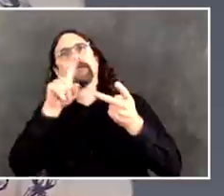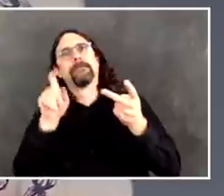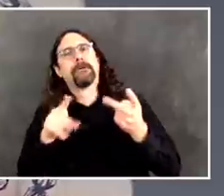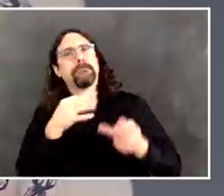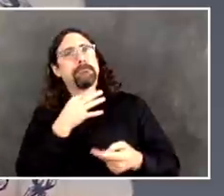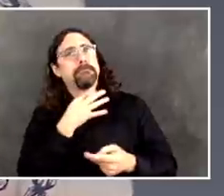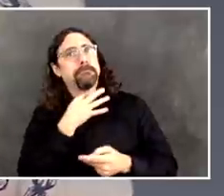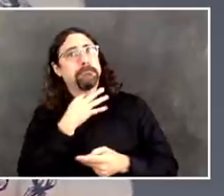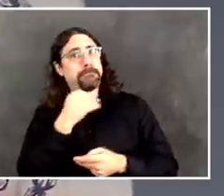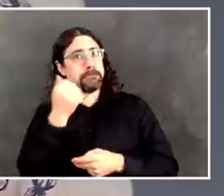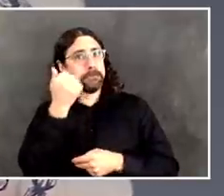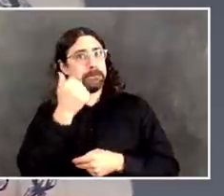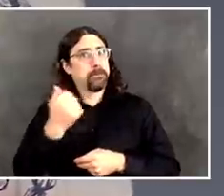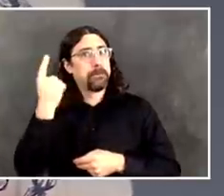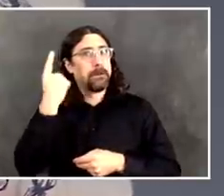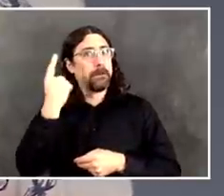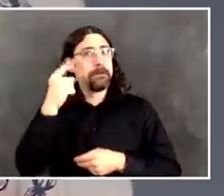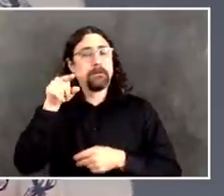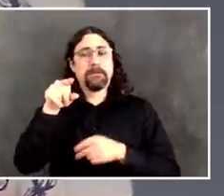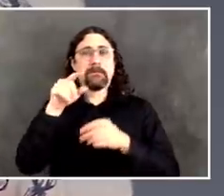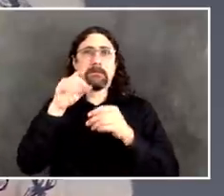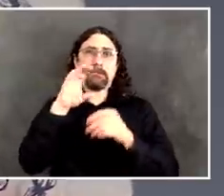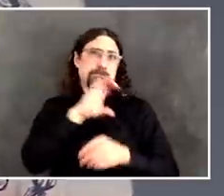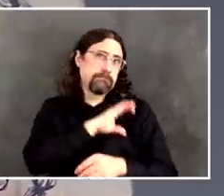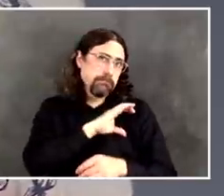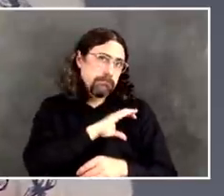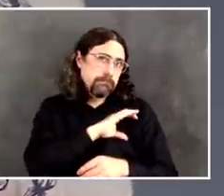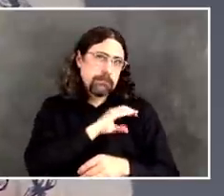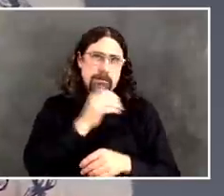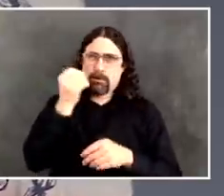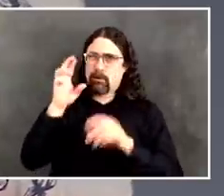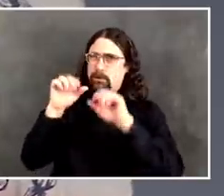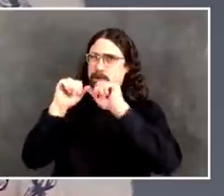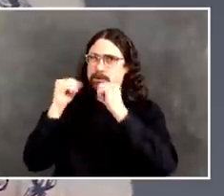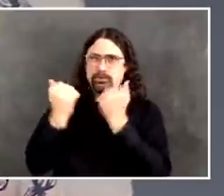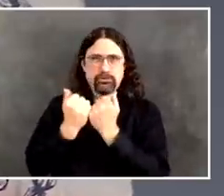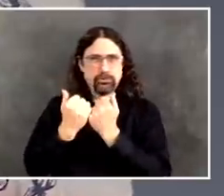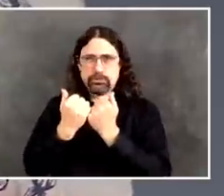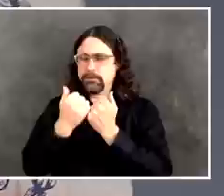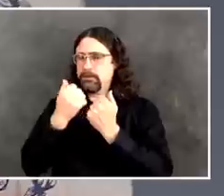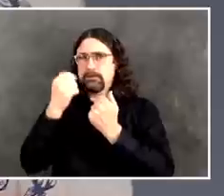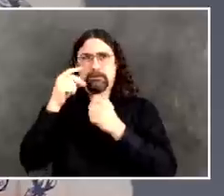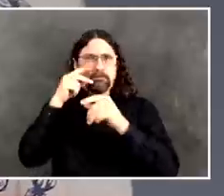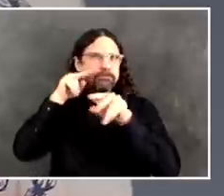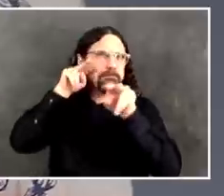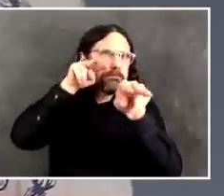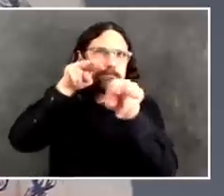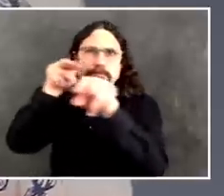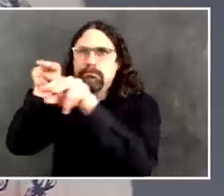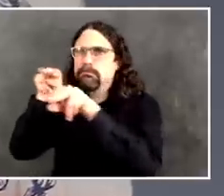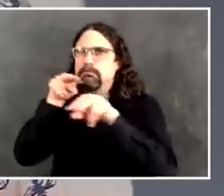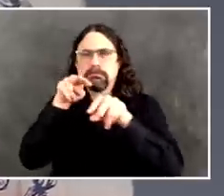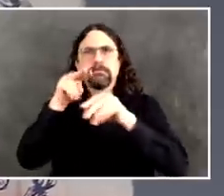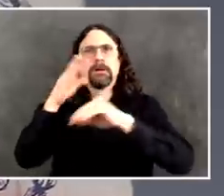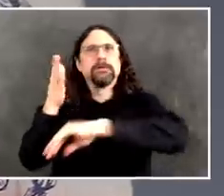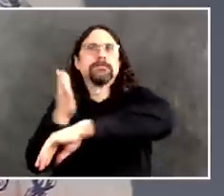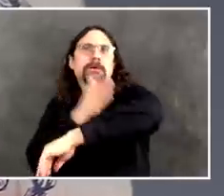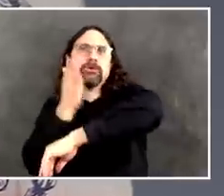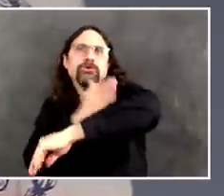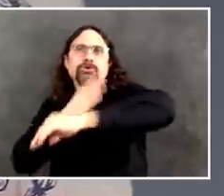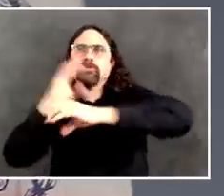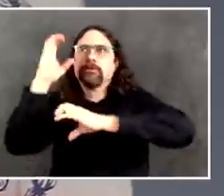neighbors that construction has seemingly resumed all over the city, even though that is not considered an